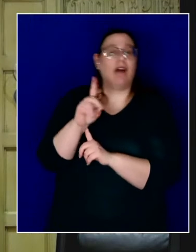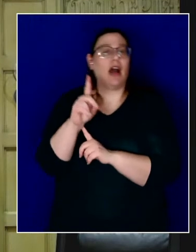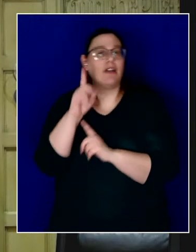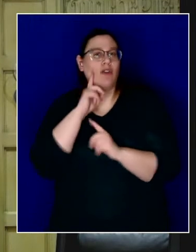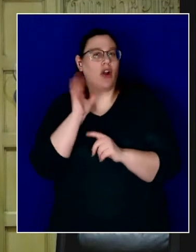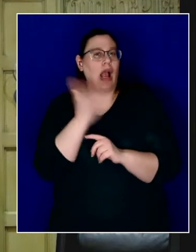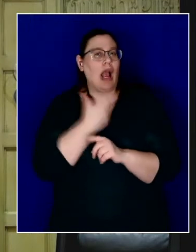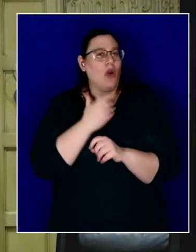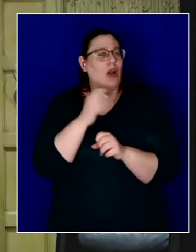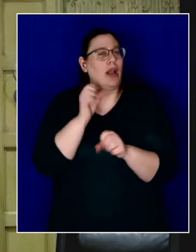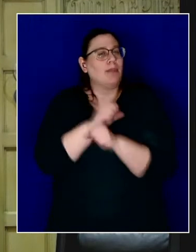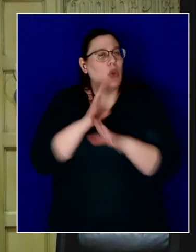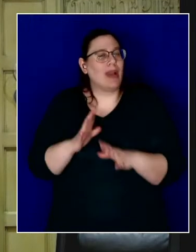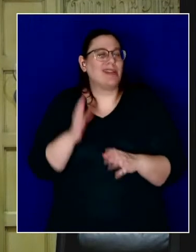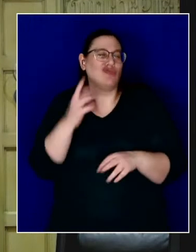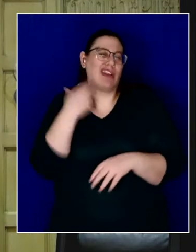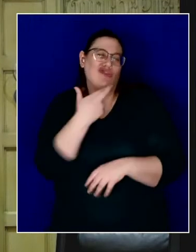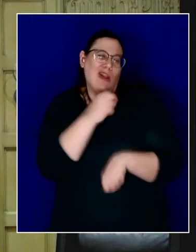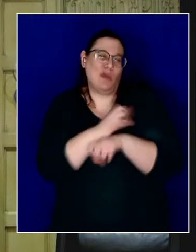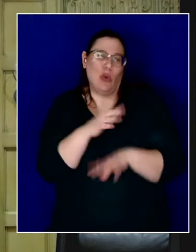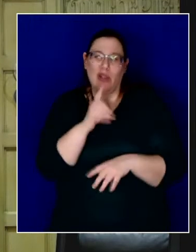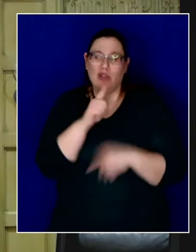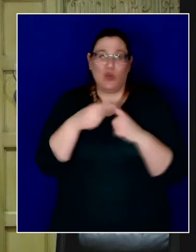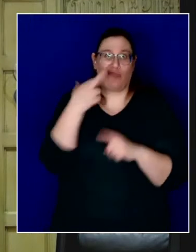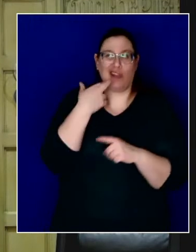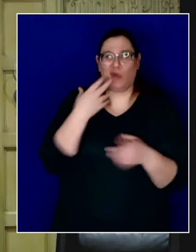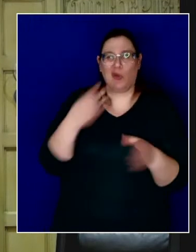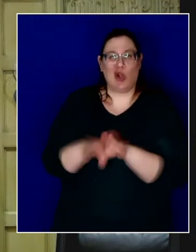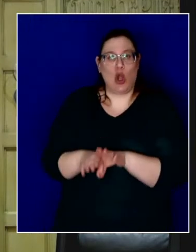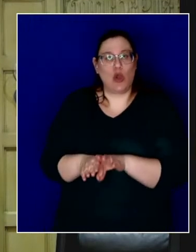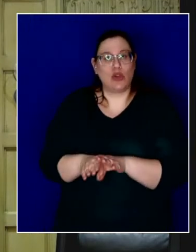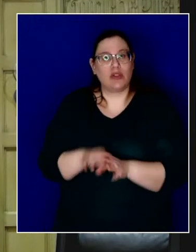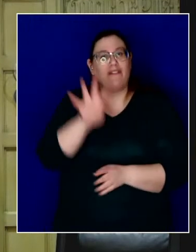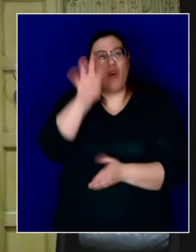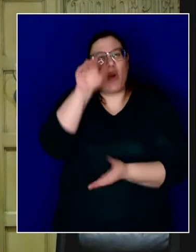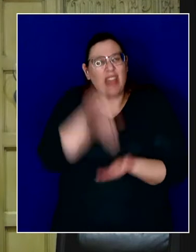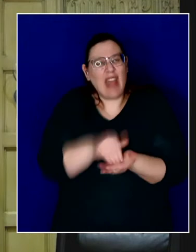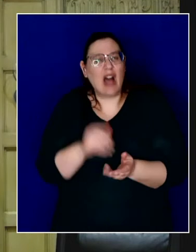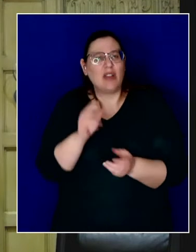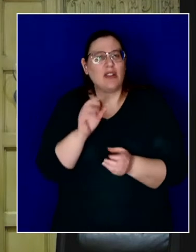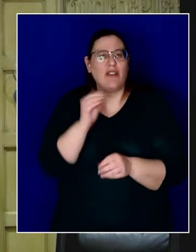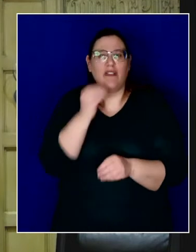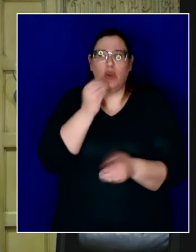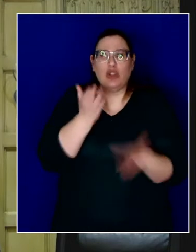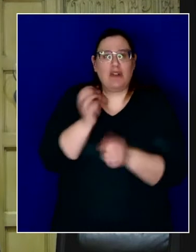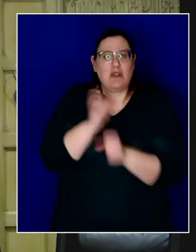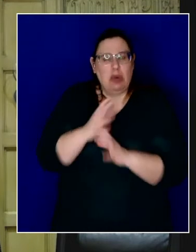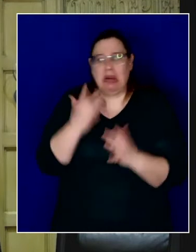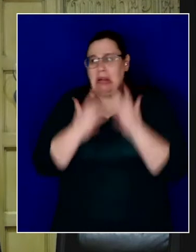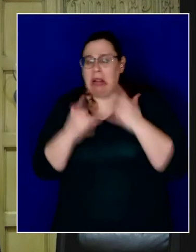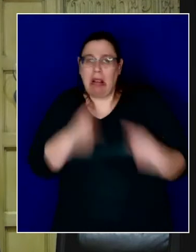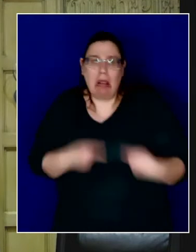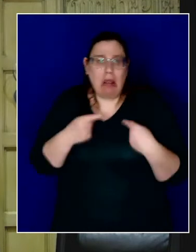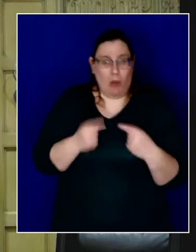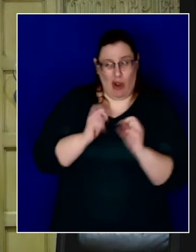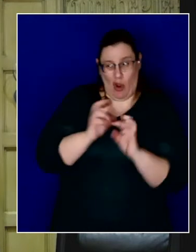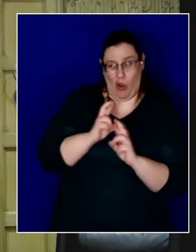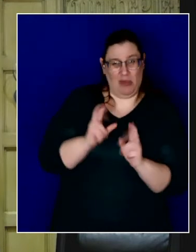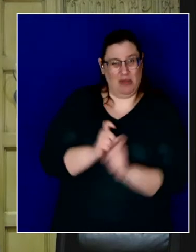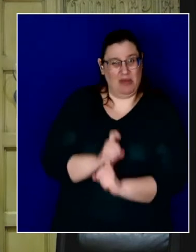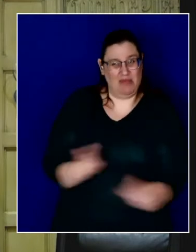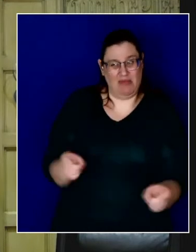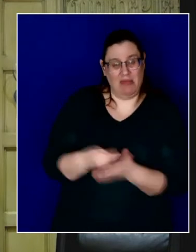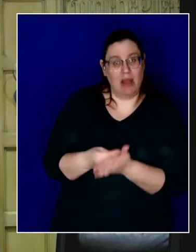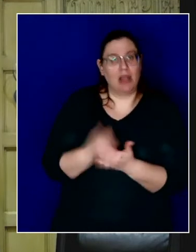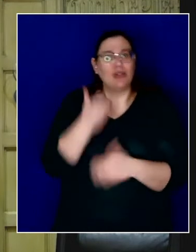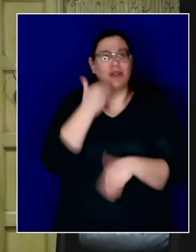when outdoor dining was shut down. 4,000 struggling food service workers that we hoped to reach. And tonight, thanks